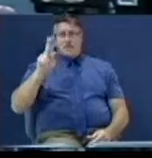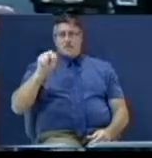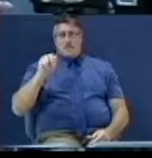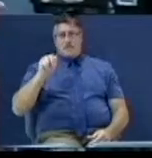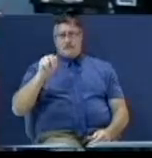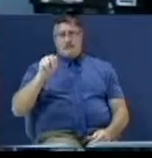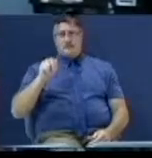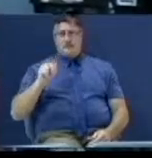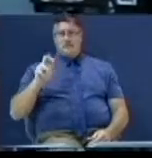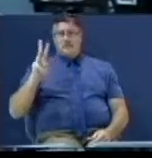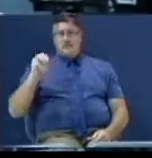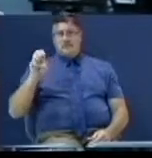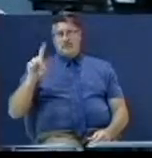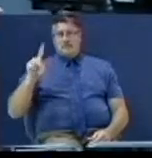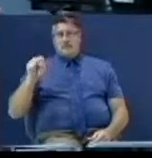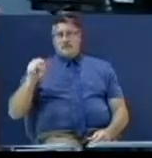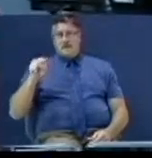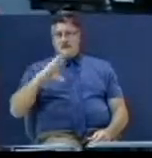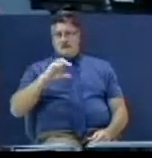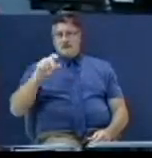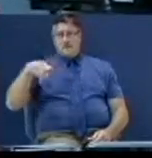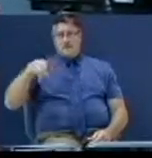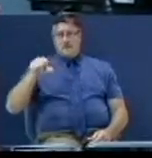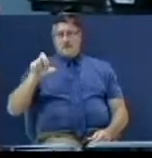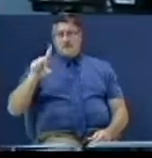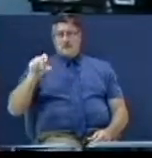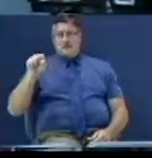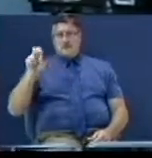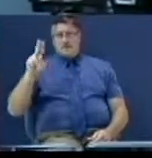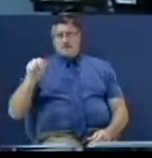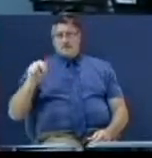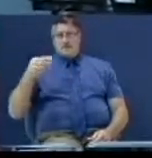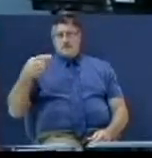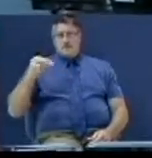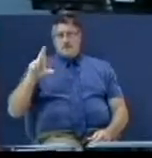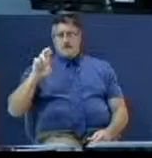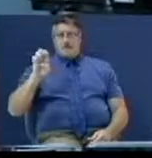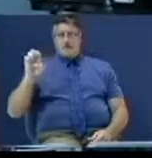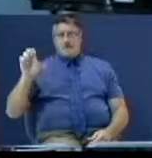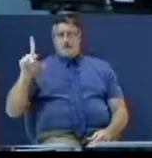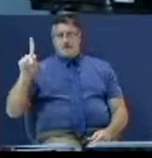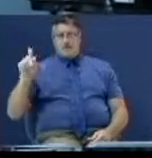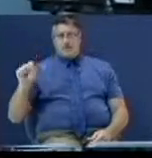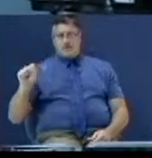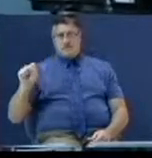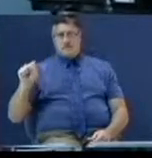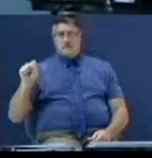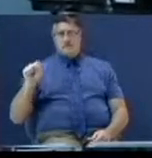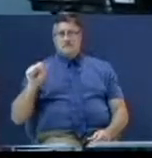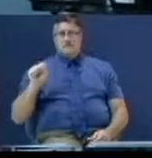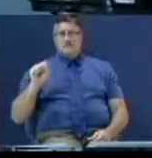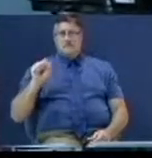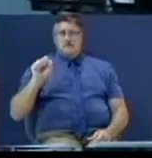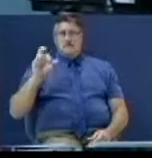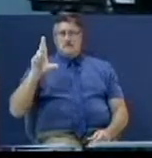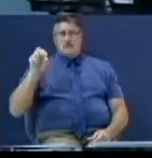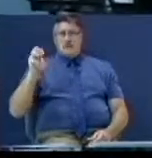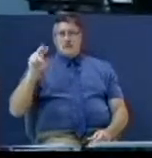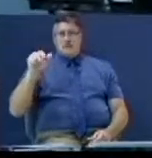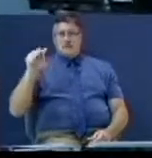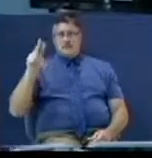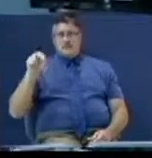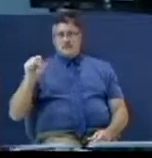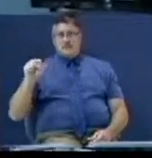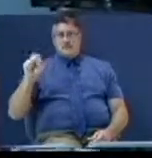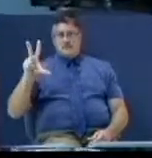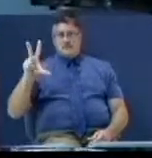the Medes and Persians, the Greeks under Alexander the Great, the Romans, and